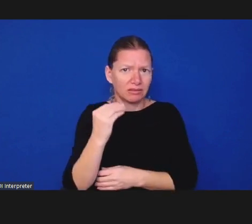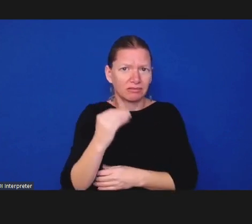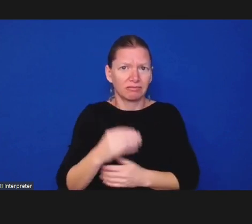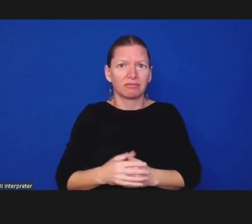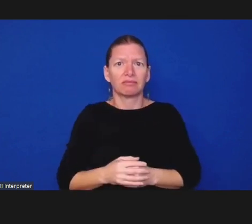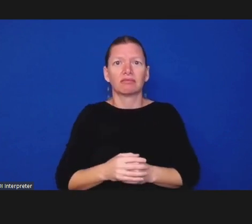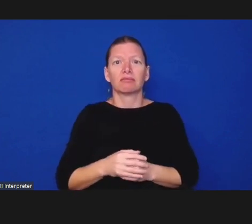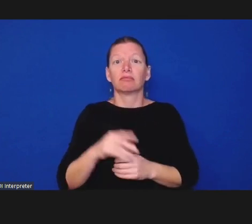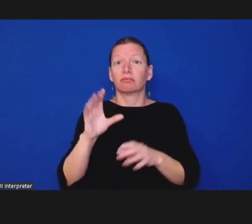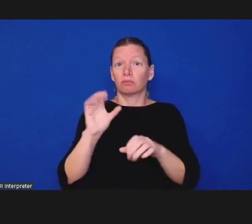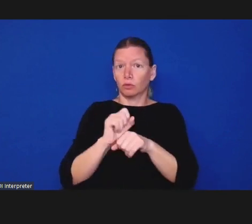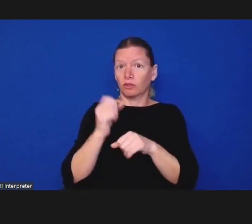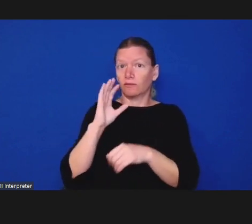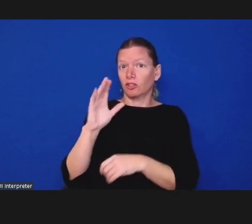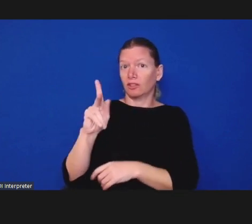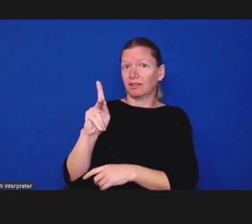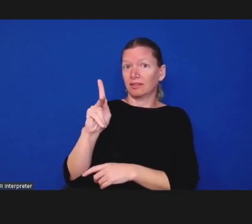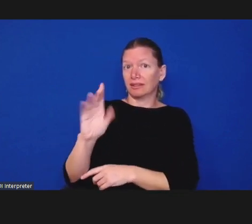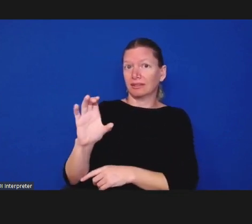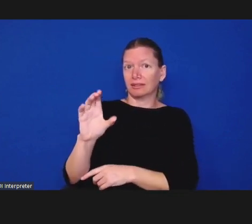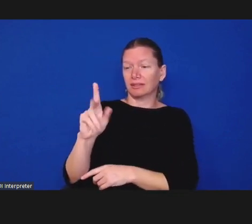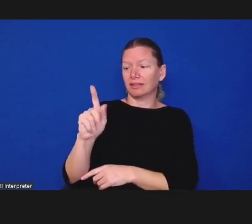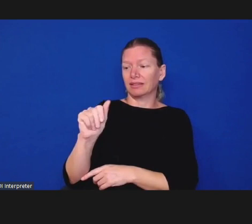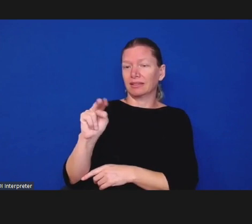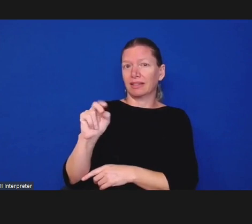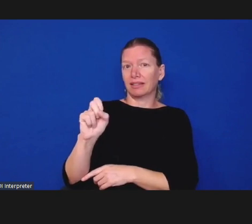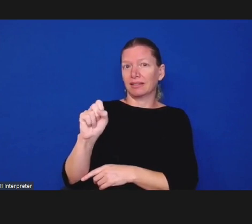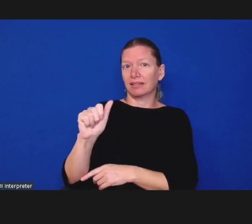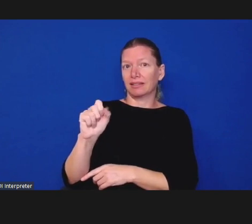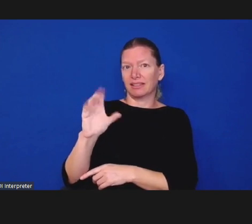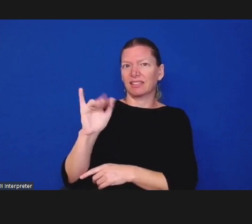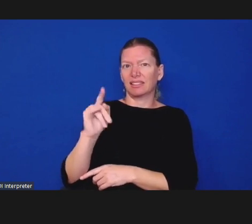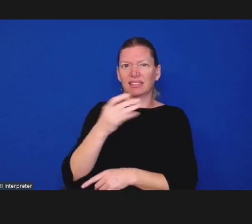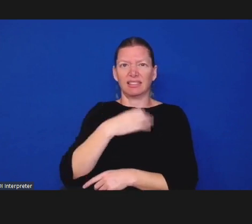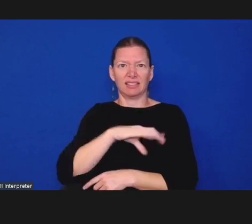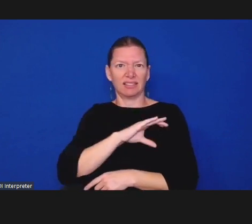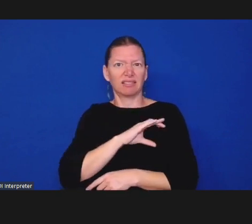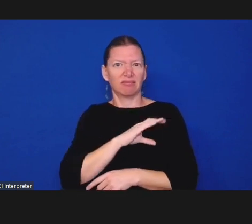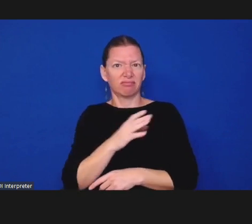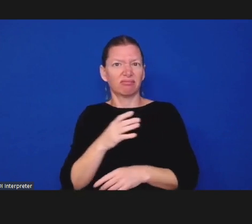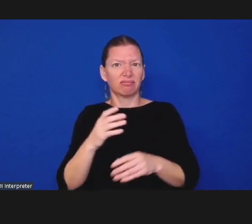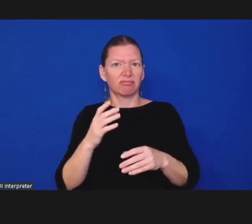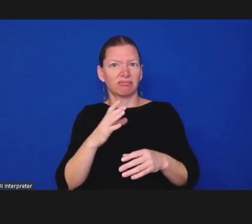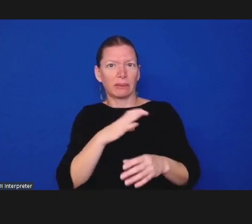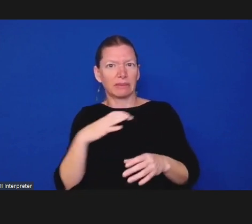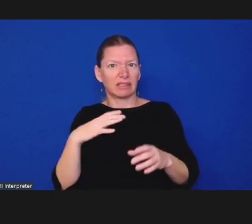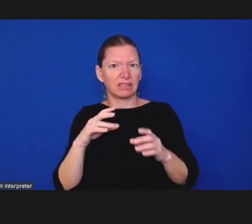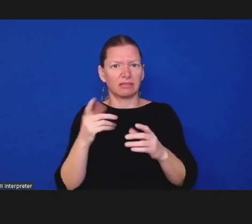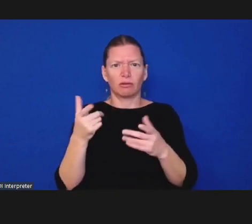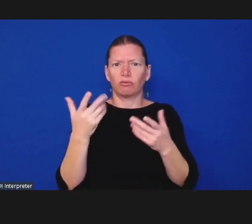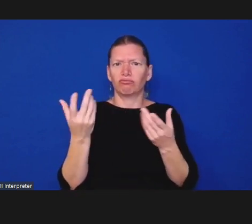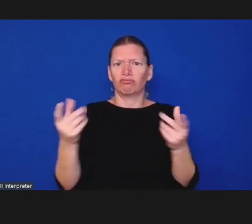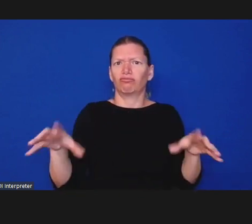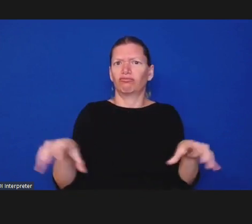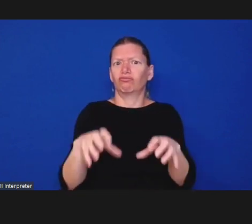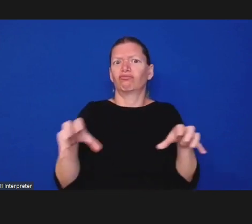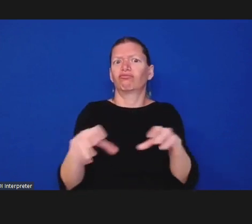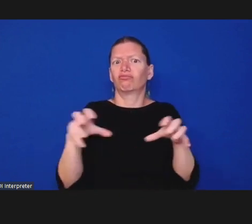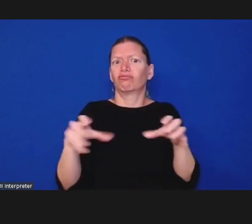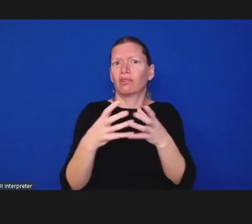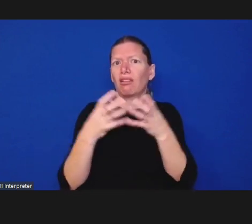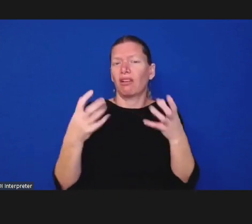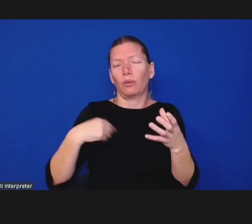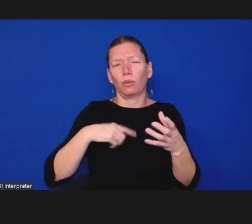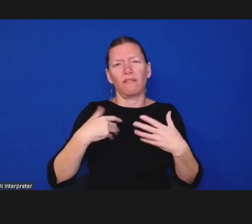the staff is not that huge right we have a lot to do we organize an annual in-person conference a virtual conference we have a lot